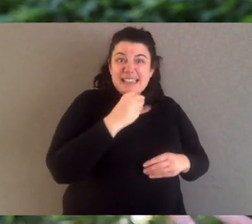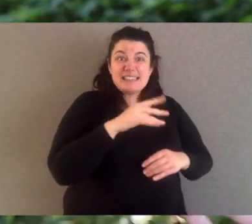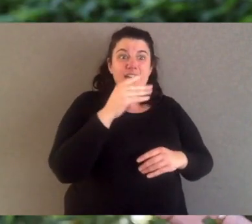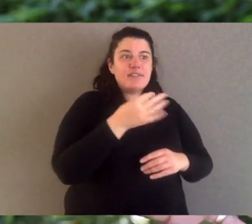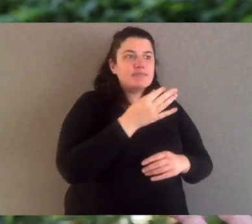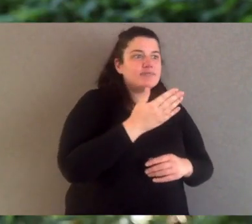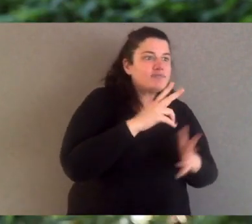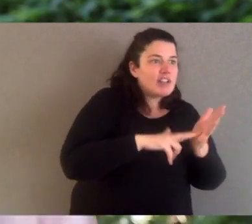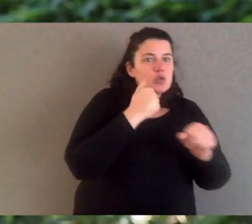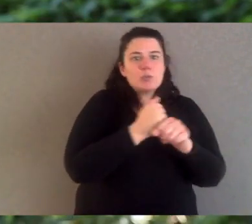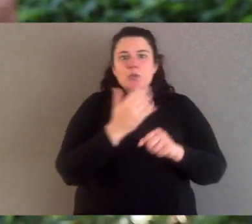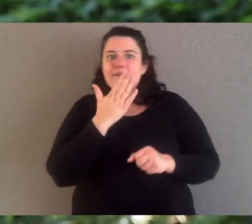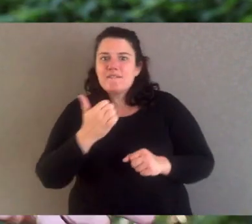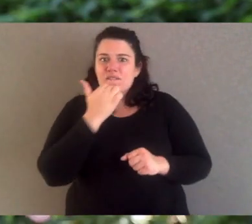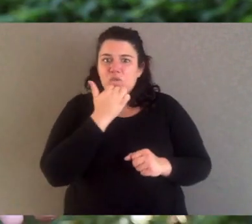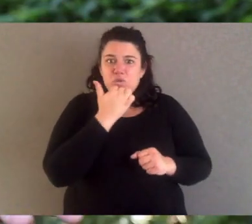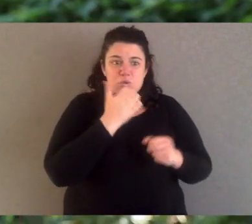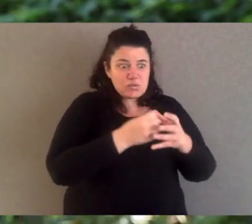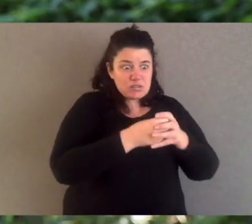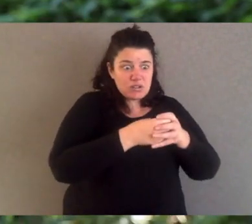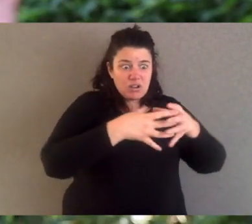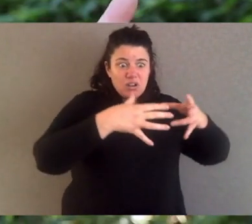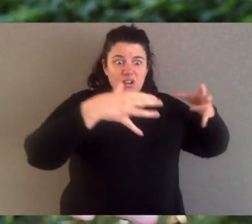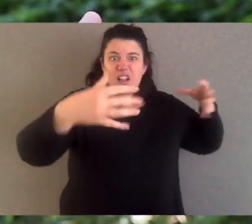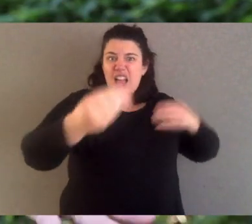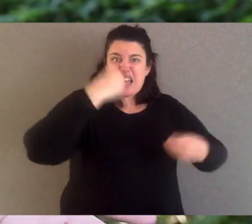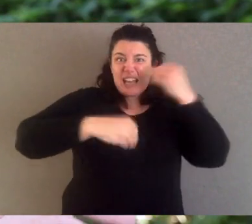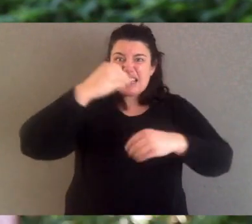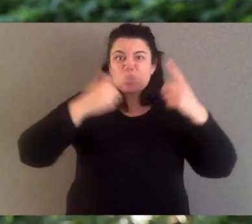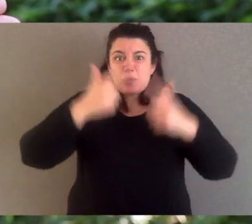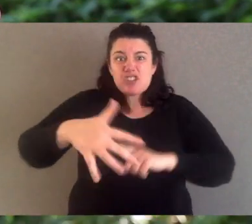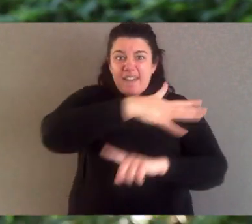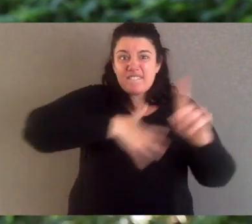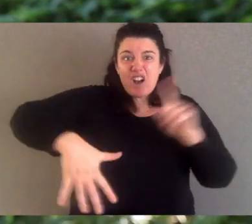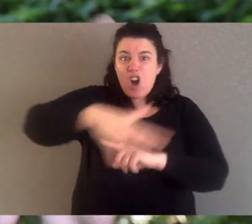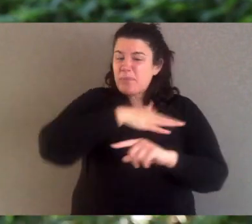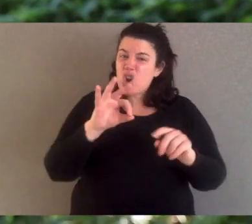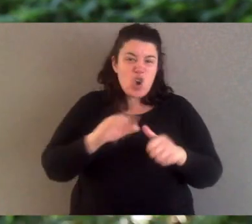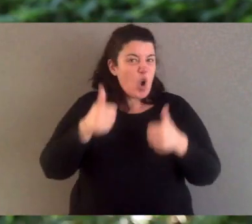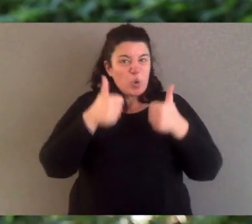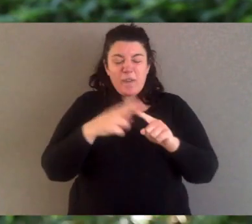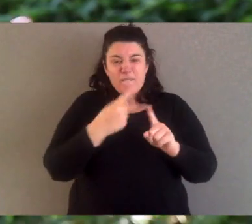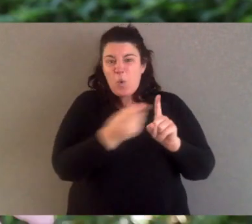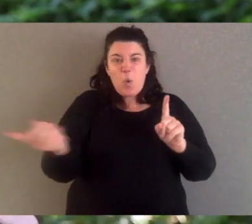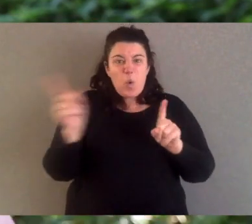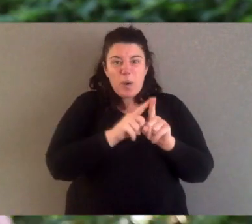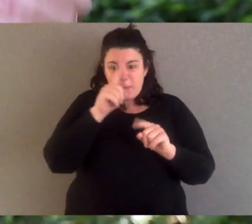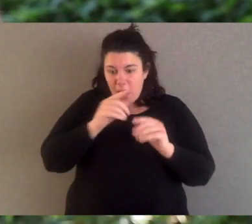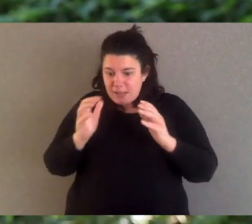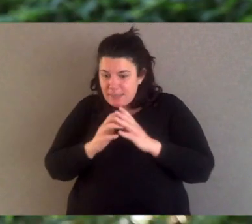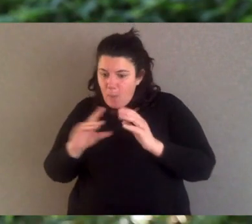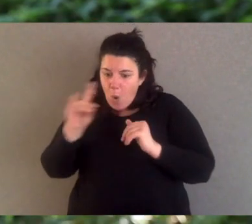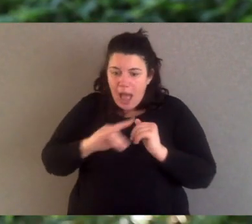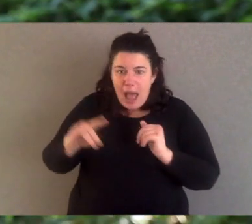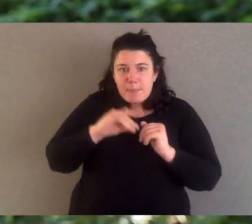damage the environment. They eat too much of the environment and that's not good for everyone else like small mammals and birds and reptiles and amphibians.